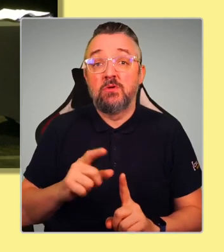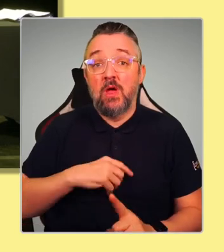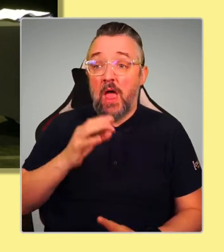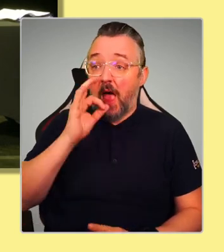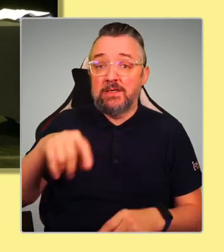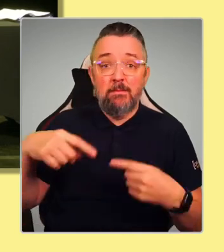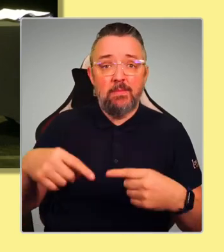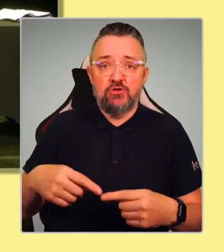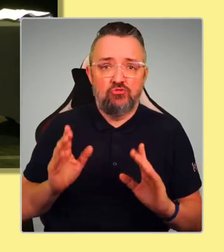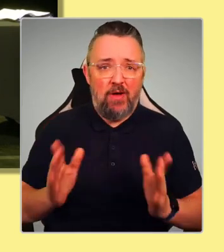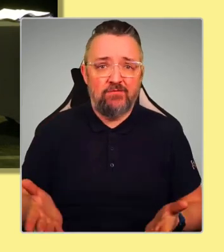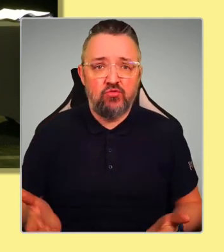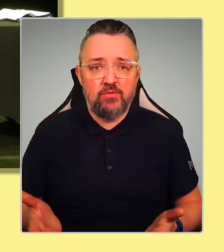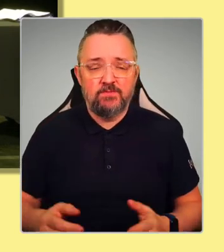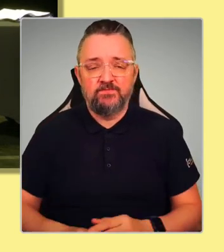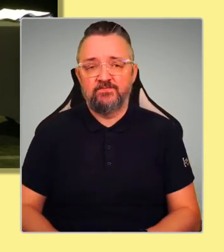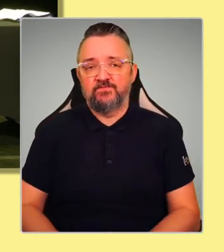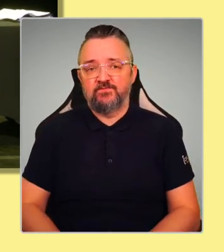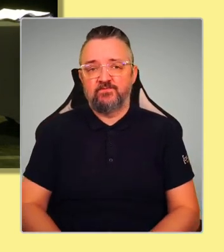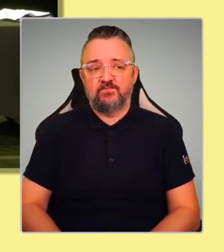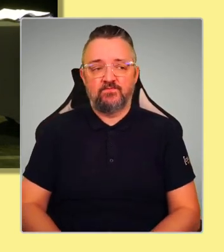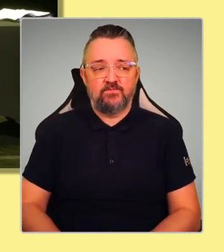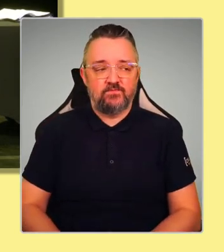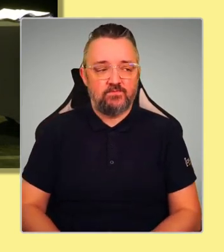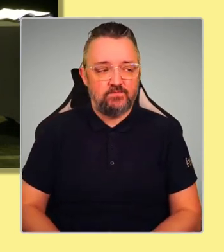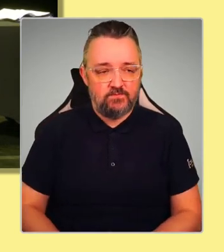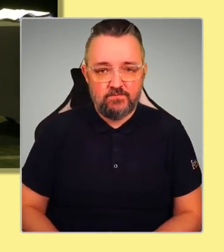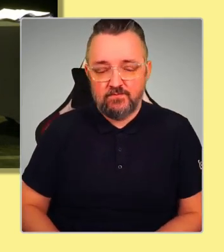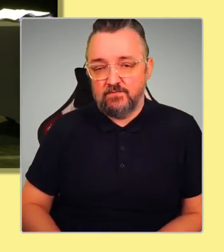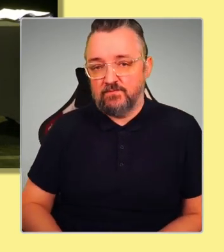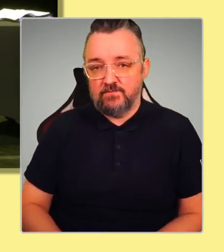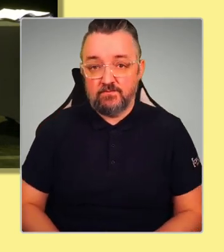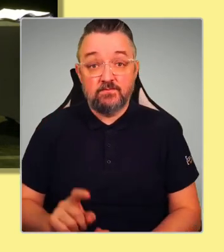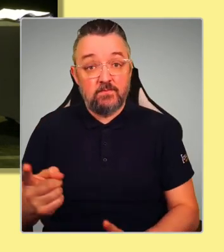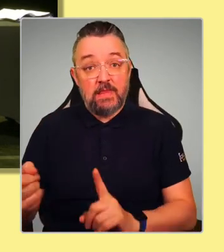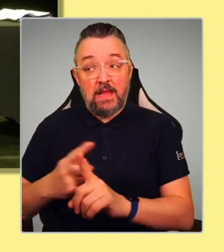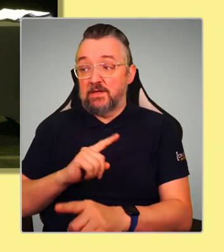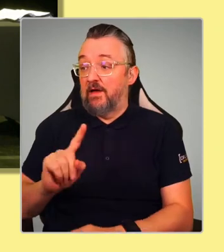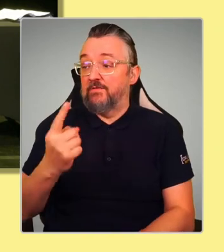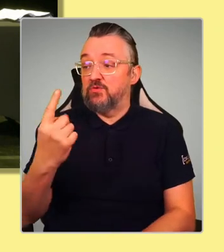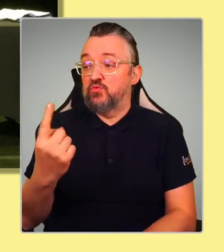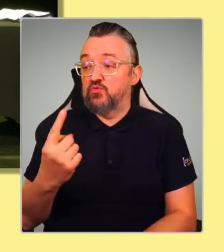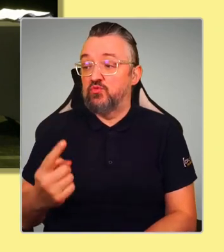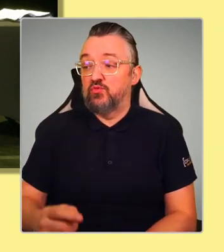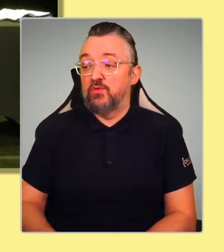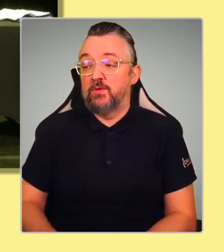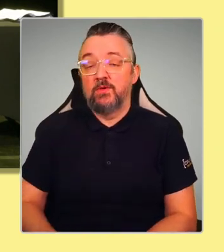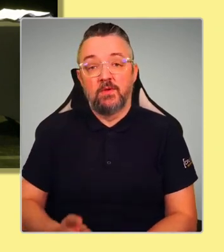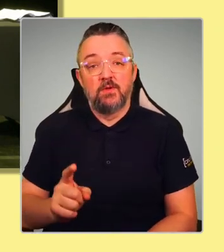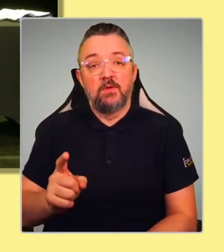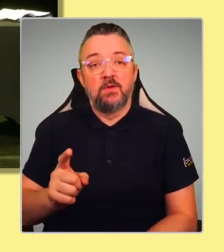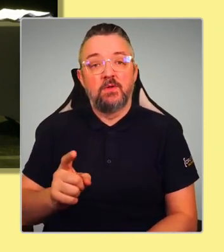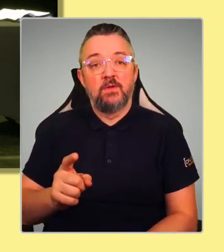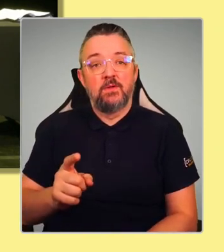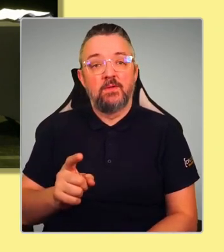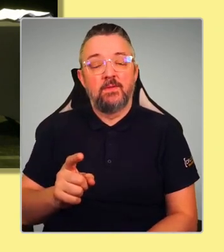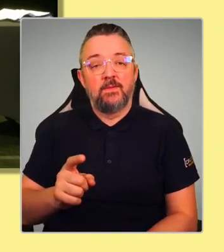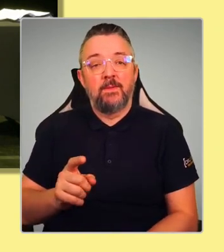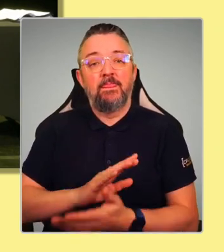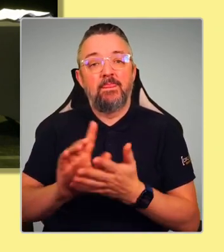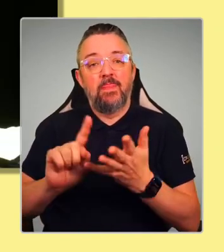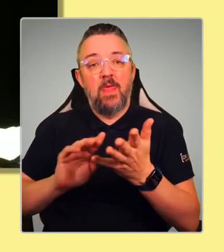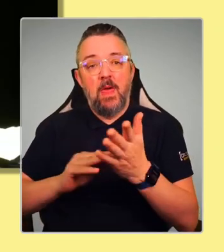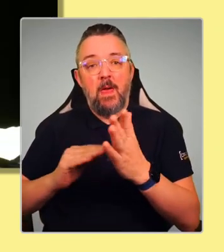Okay, thanks very much. First to answer your question, sir, is Hamza. So